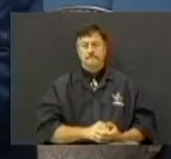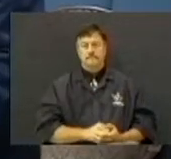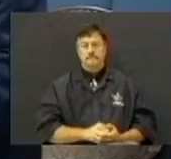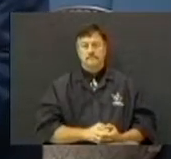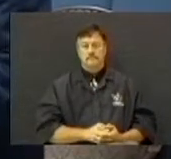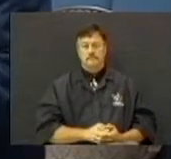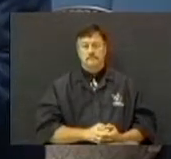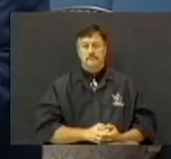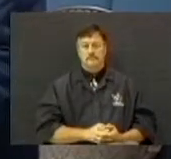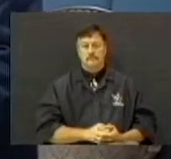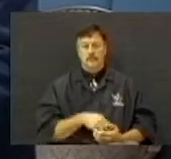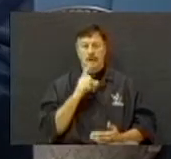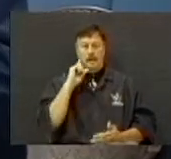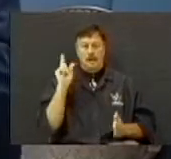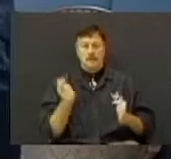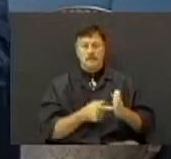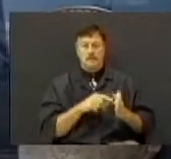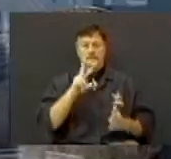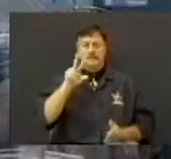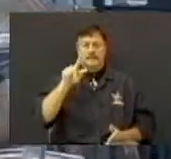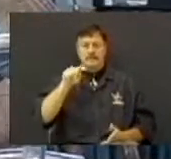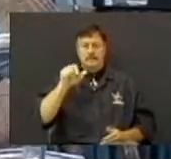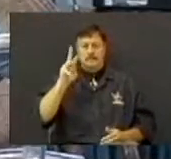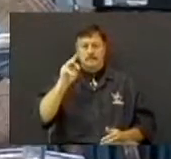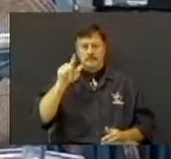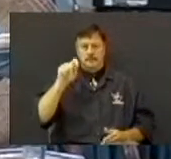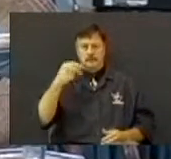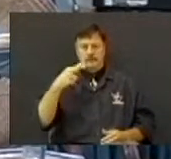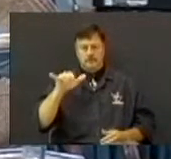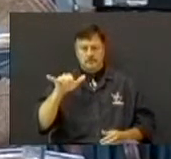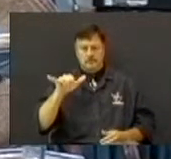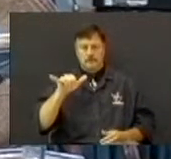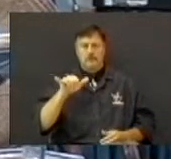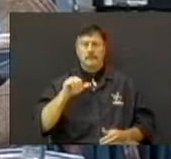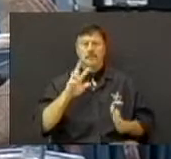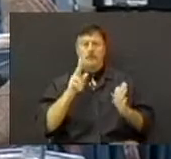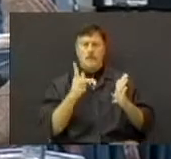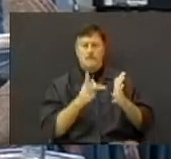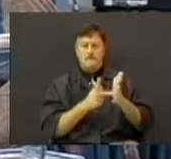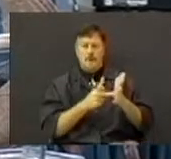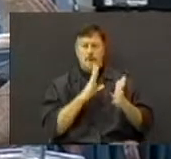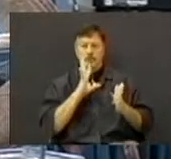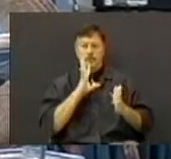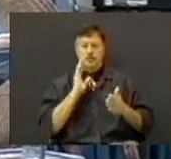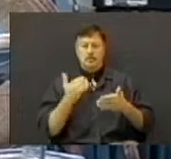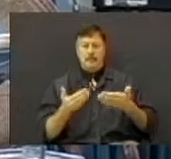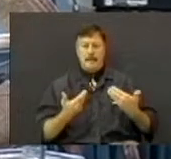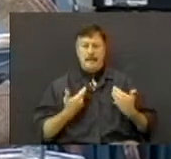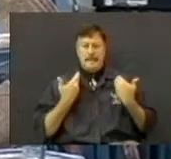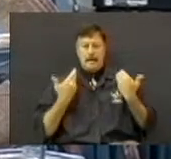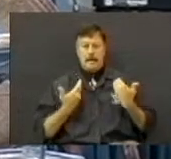And I want you to look at 2 Timothy. Timothy, Paul's speaking to this young preacher,